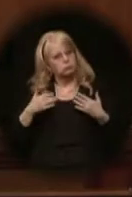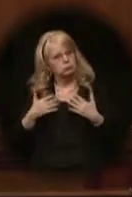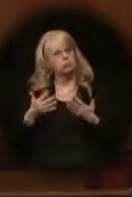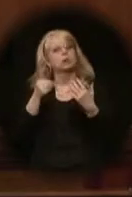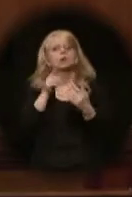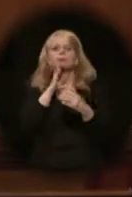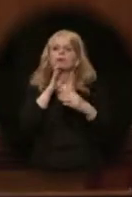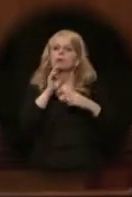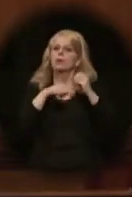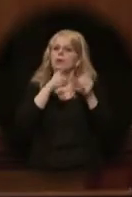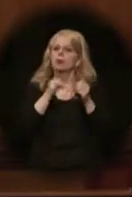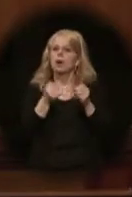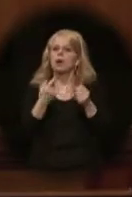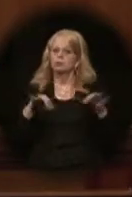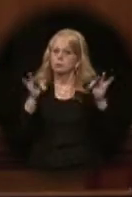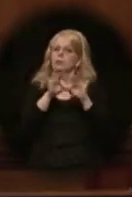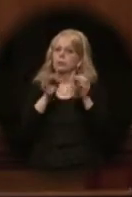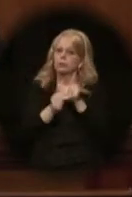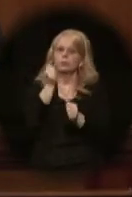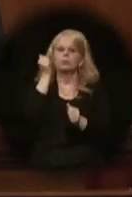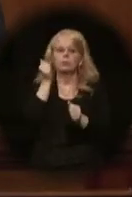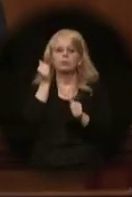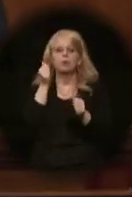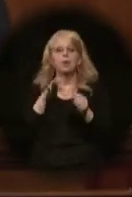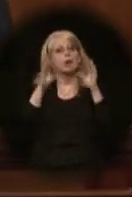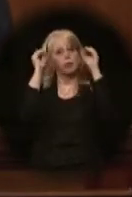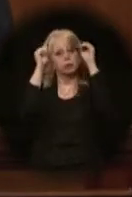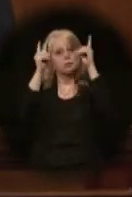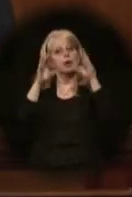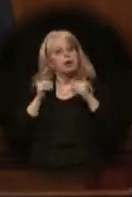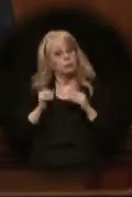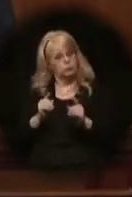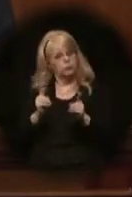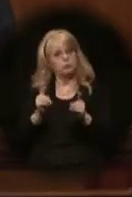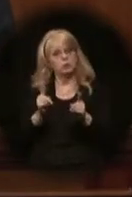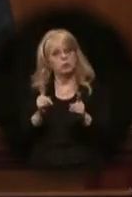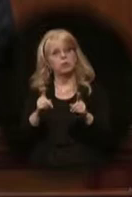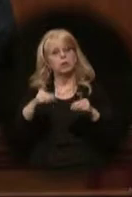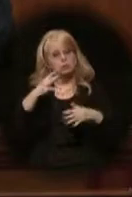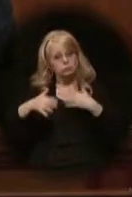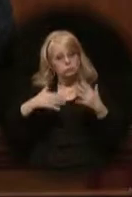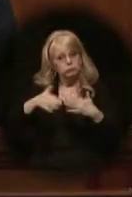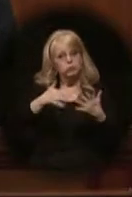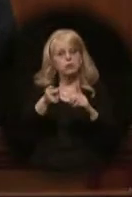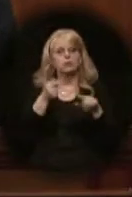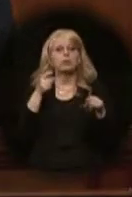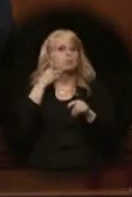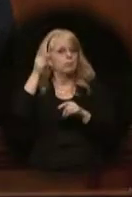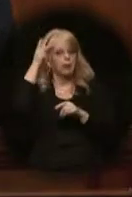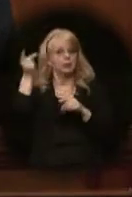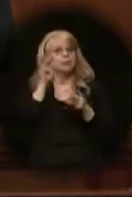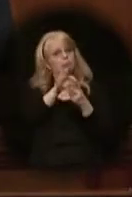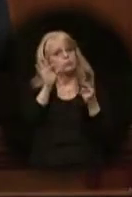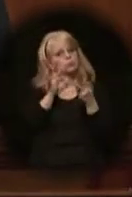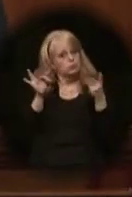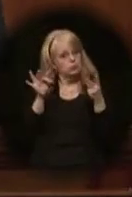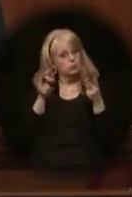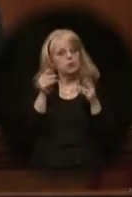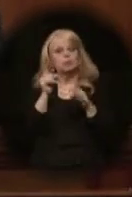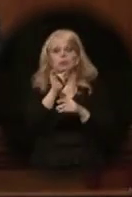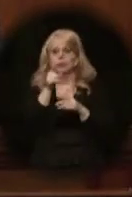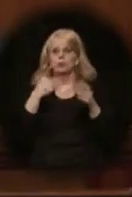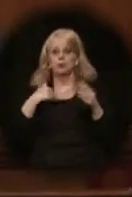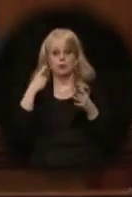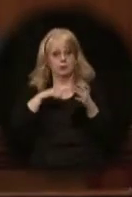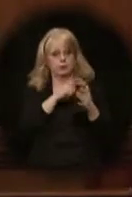speak about what matters most, educational opportunity flowing from parental choice. You have legislation